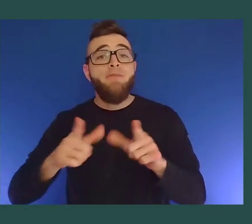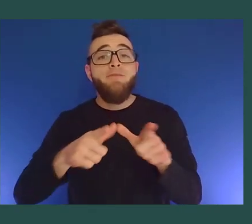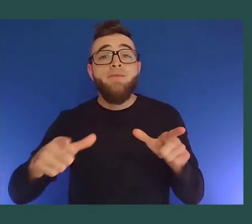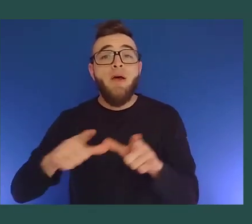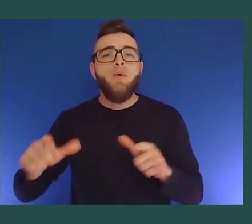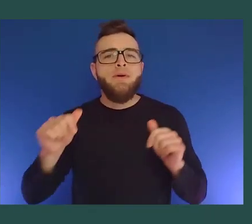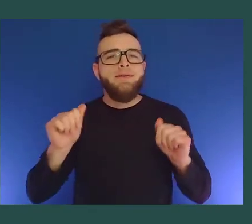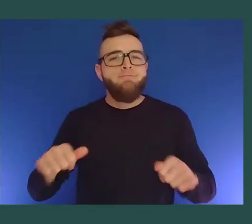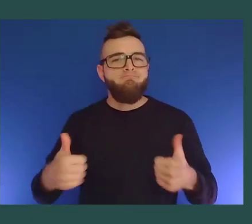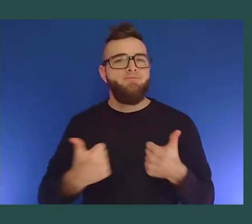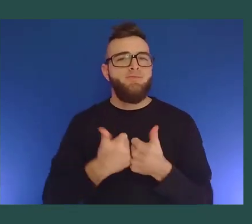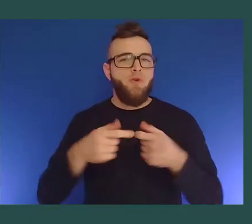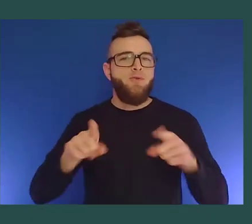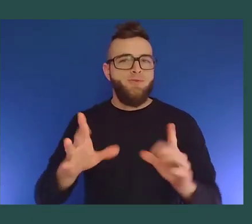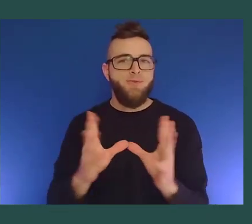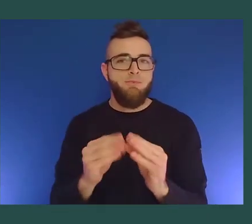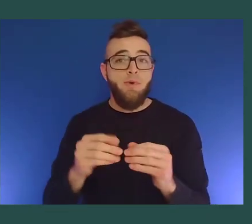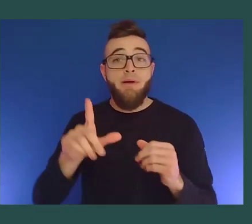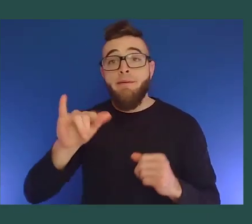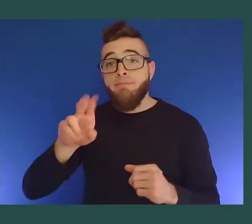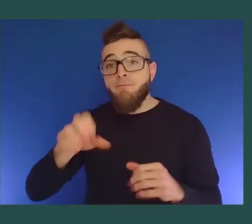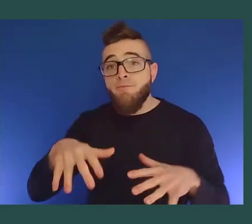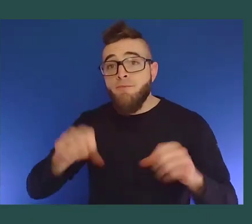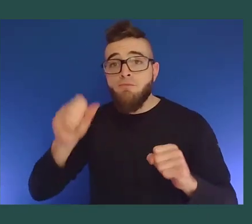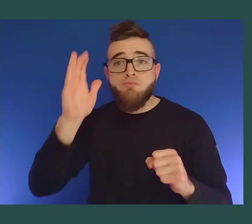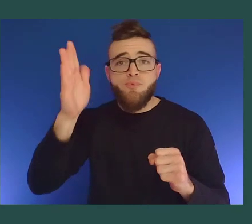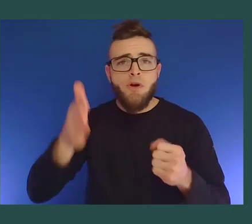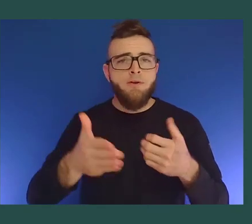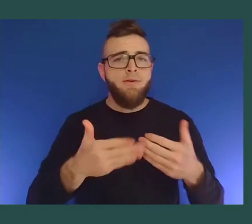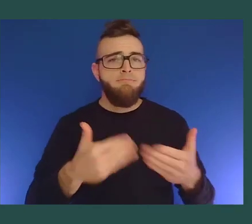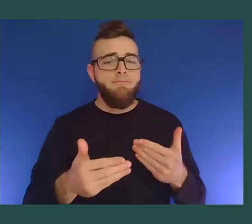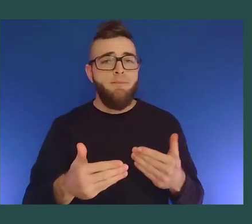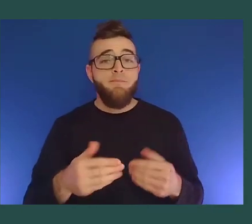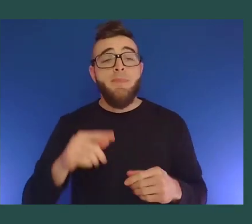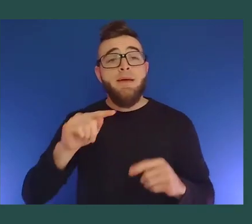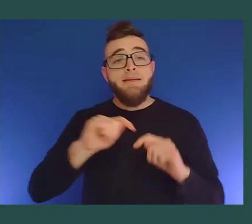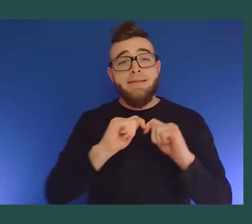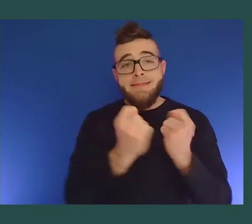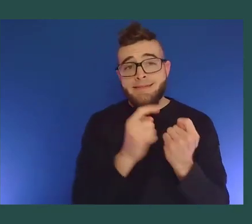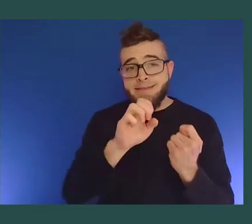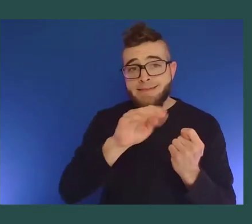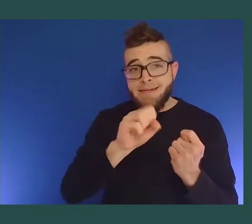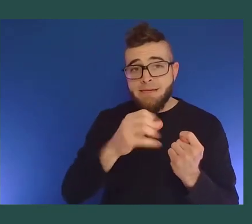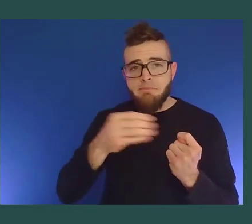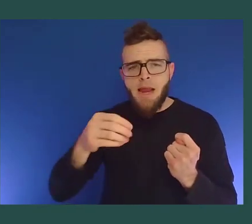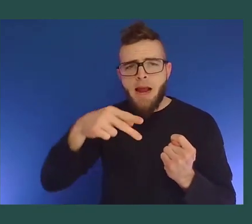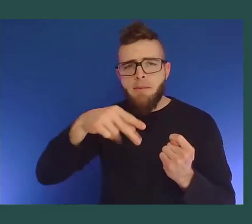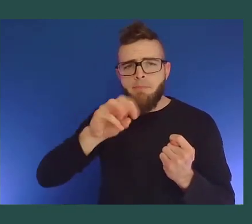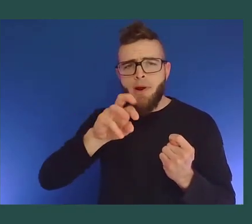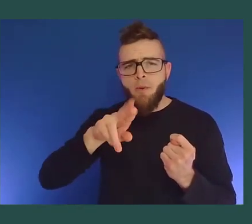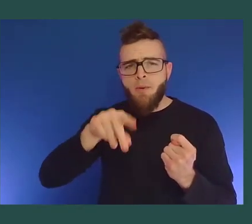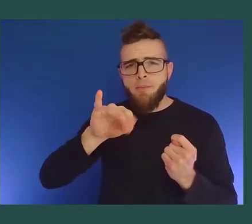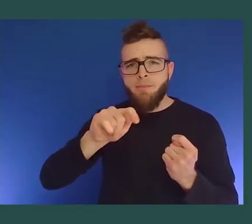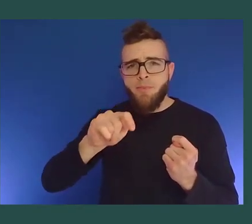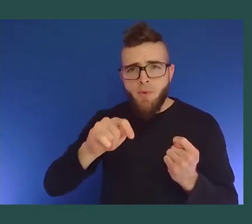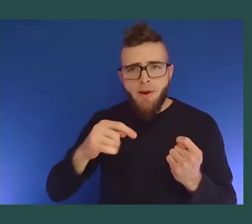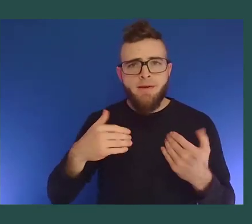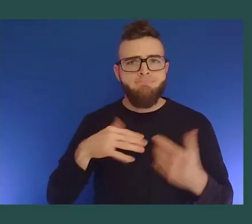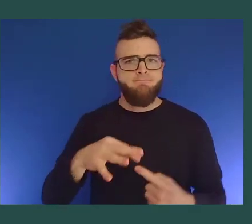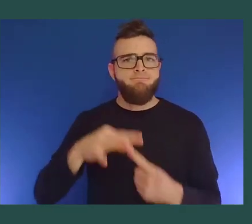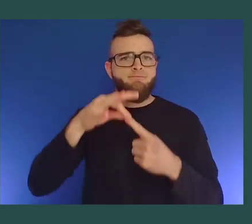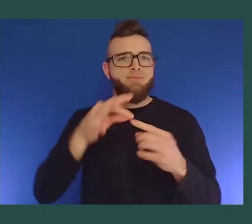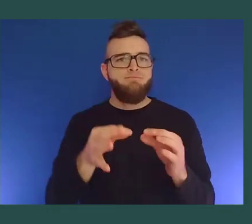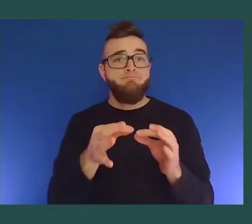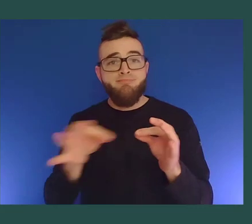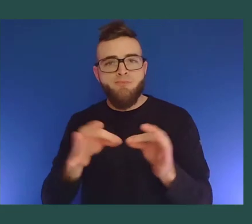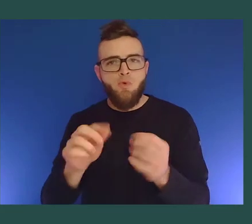You can use the automatic translation features in Teams and PowerPoint to make the experience accessible for those who aren't fluent in the language being